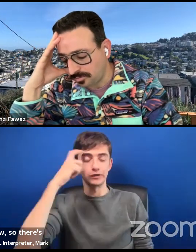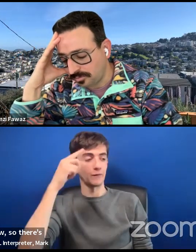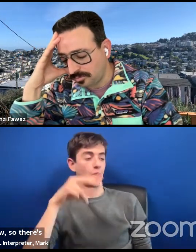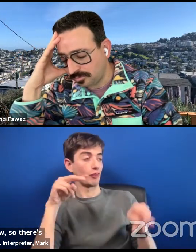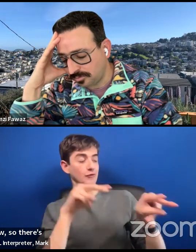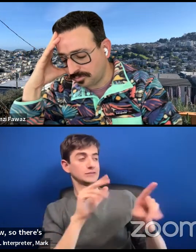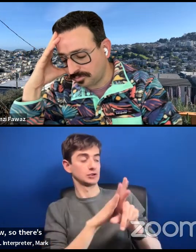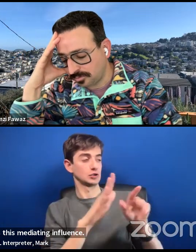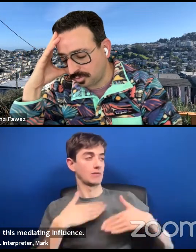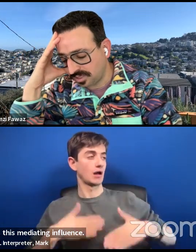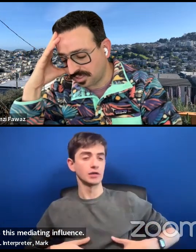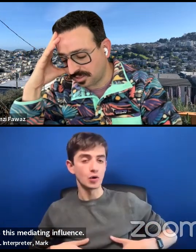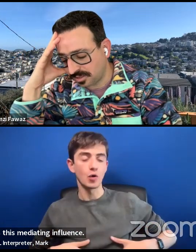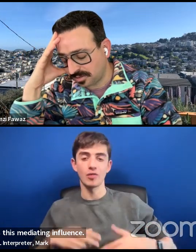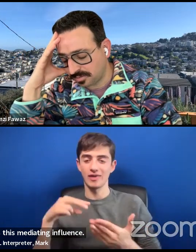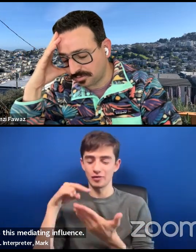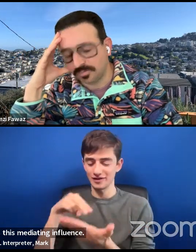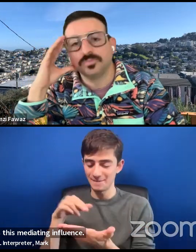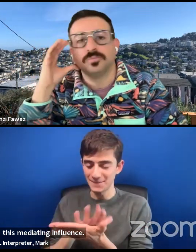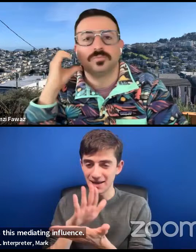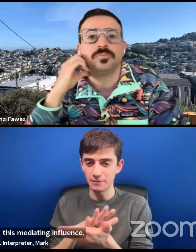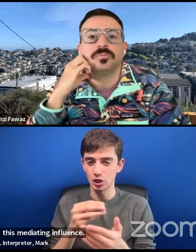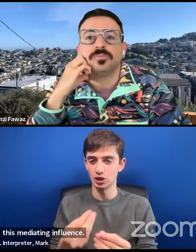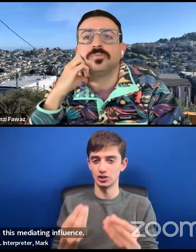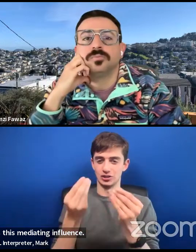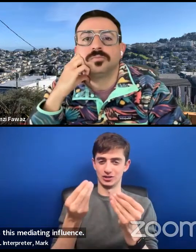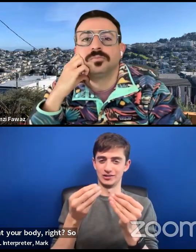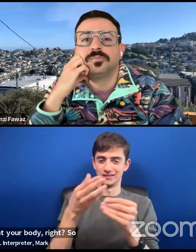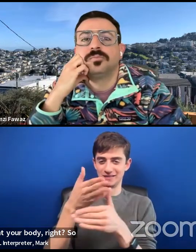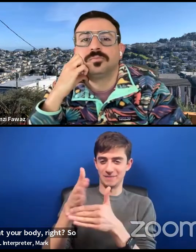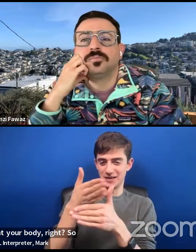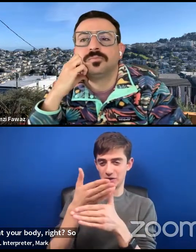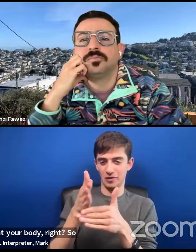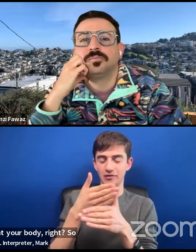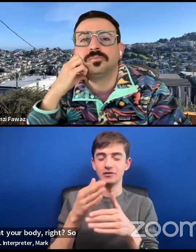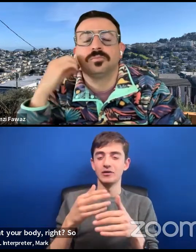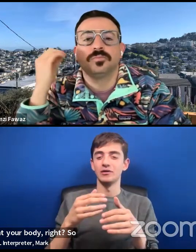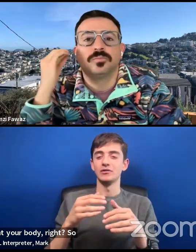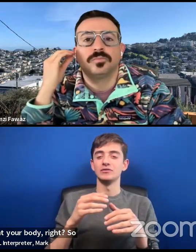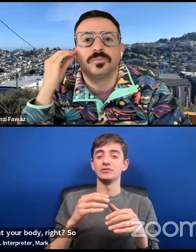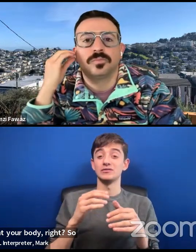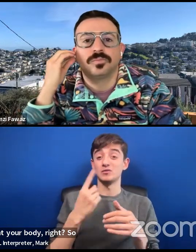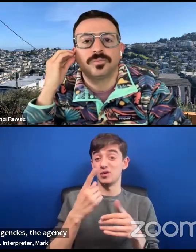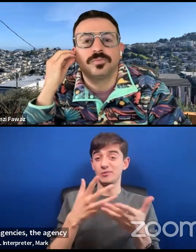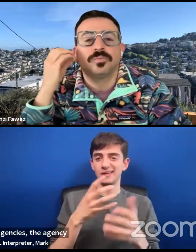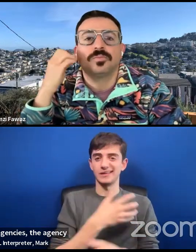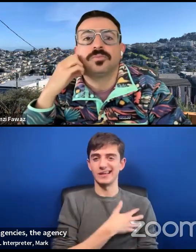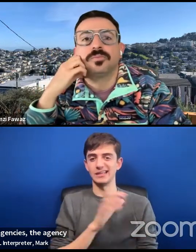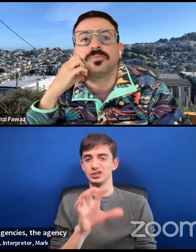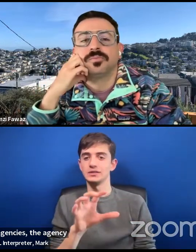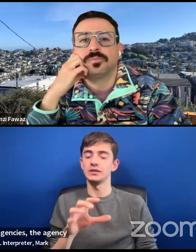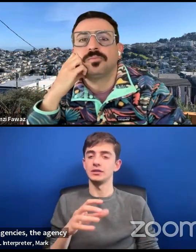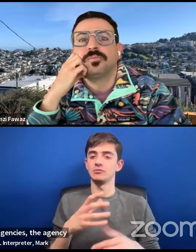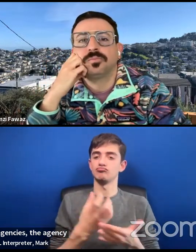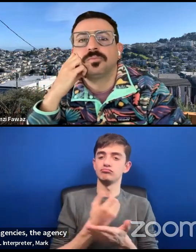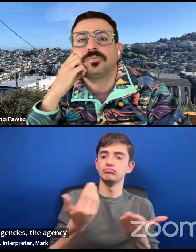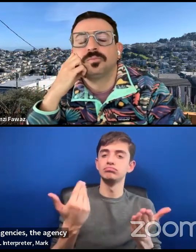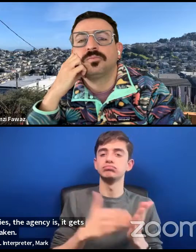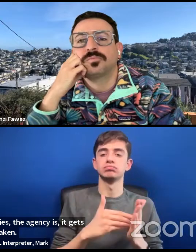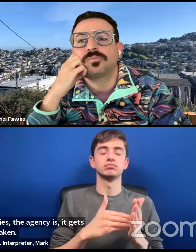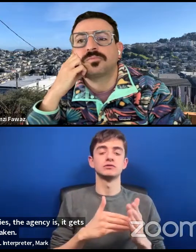So there's lots of ways that agencies, the agency is, it gets kind of retaken. So a lot of the letters that doctors would write